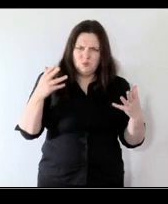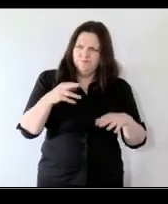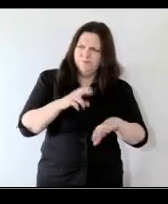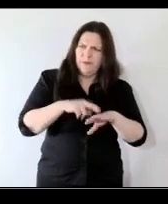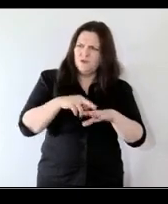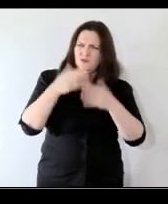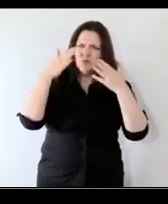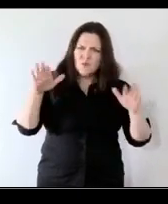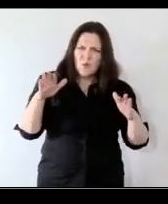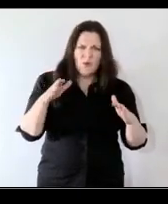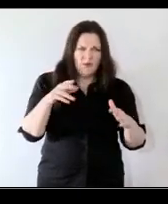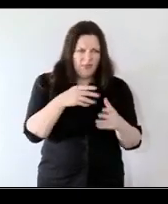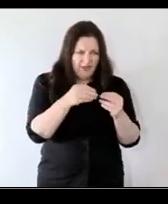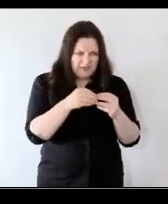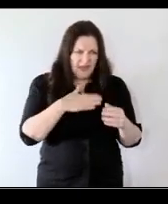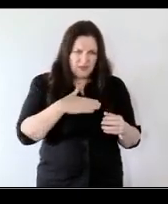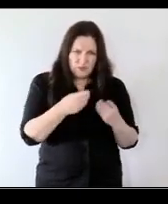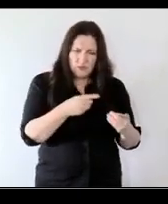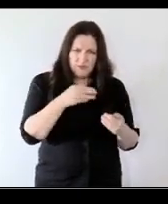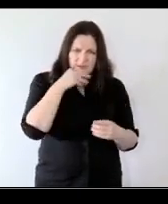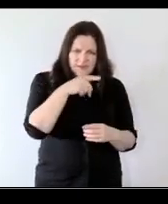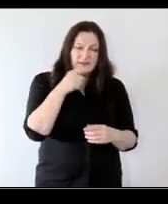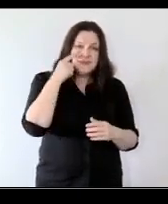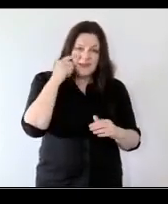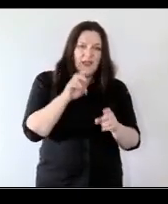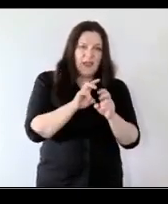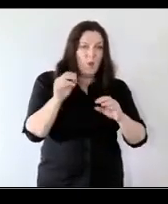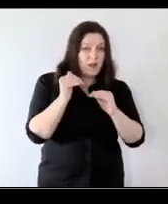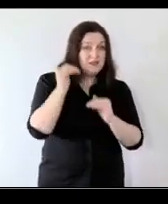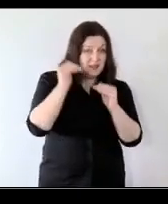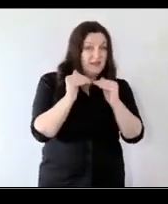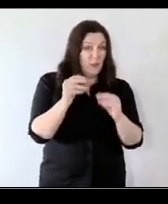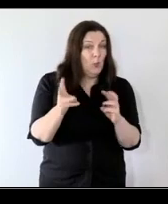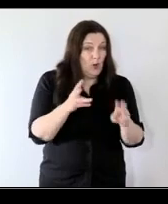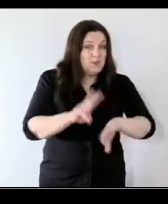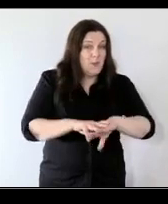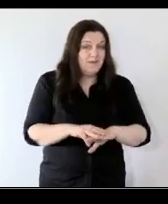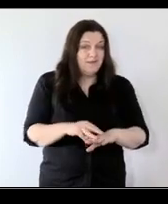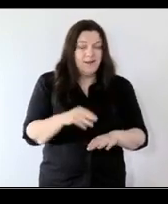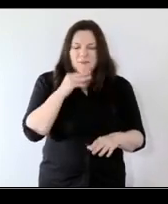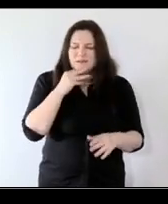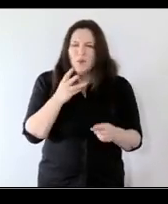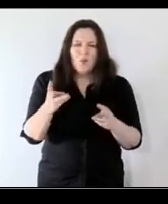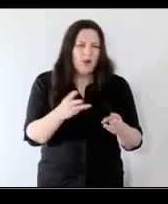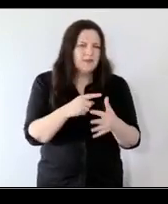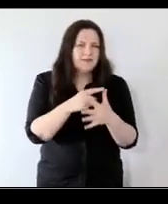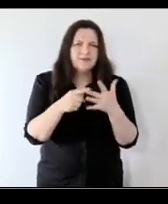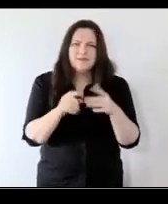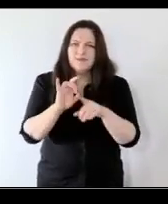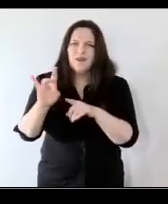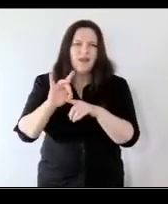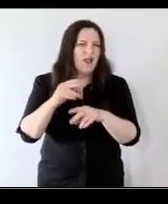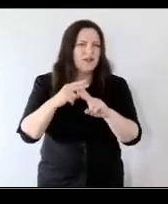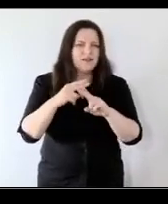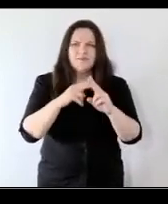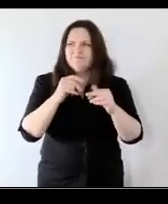the kinds of things we want to do and reducing inequality really works and it works across numerous kinds of